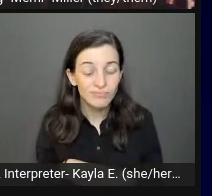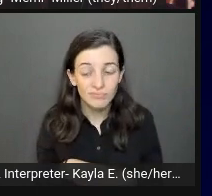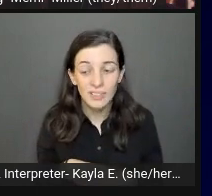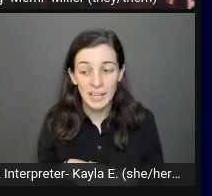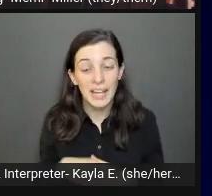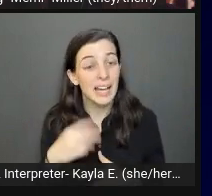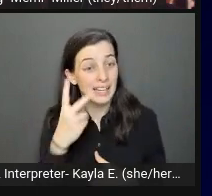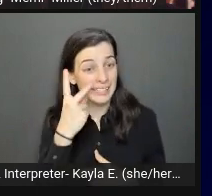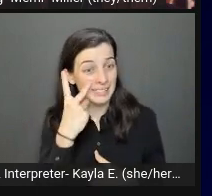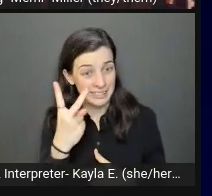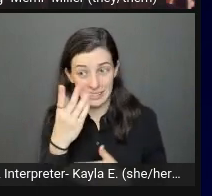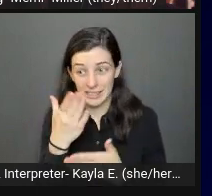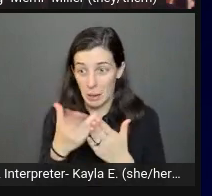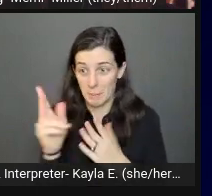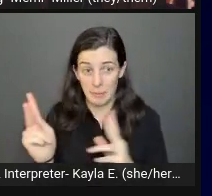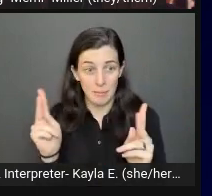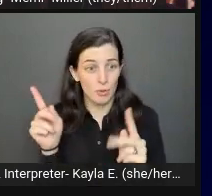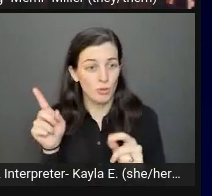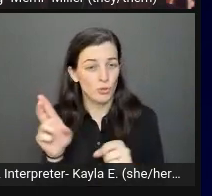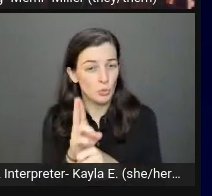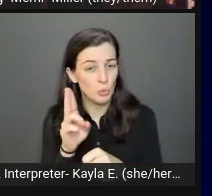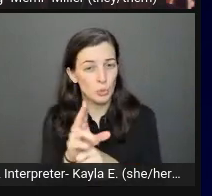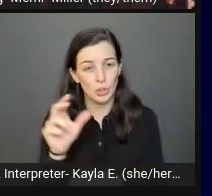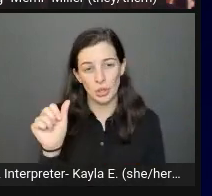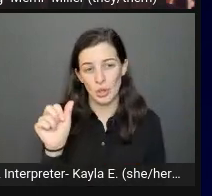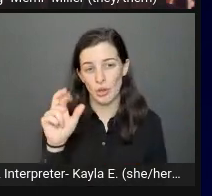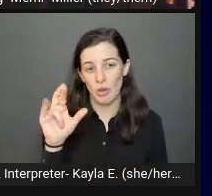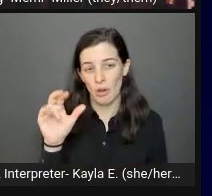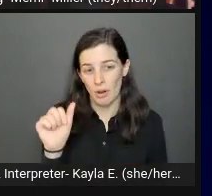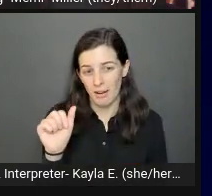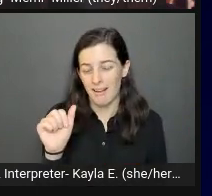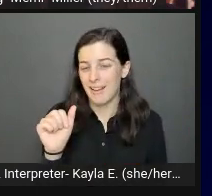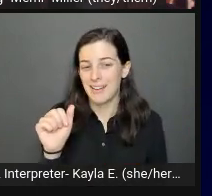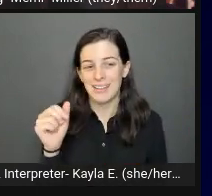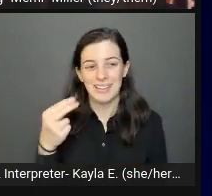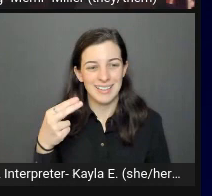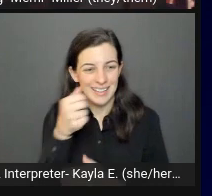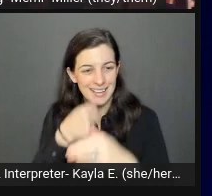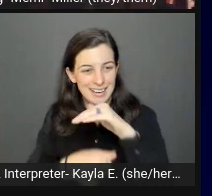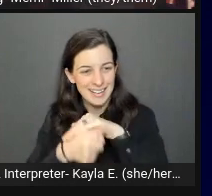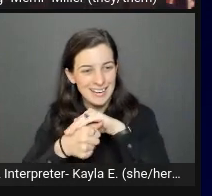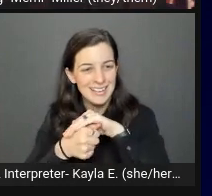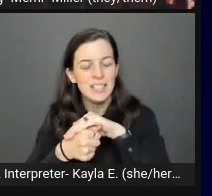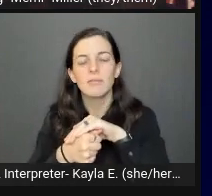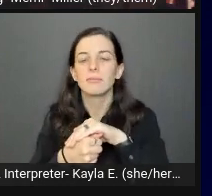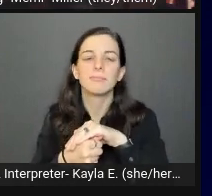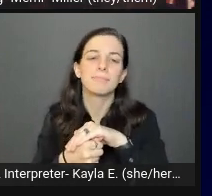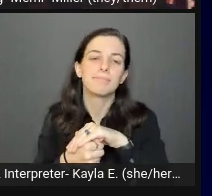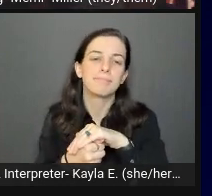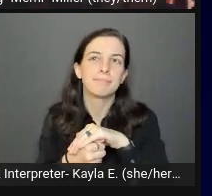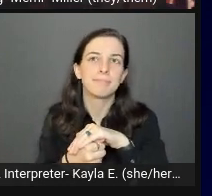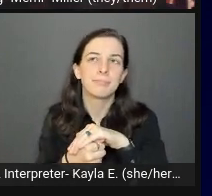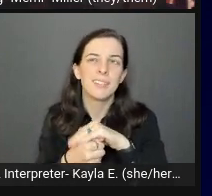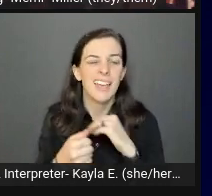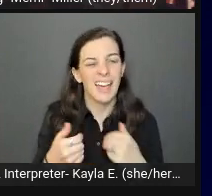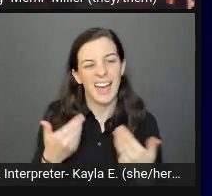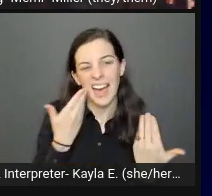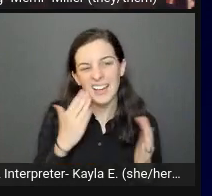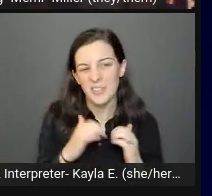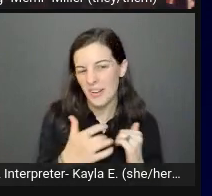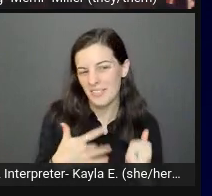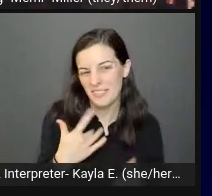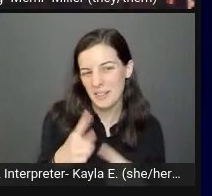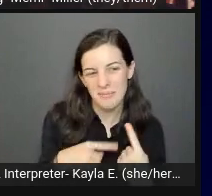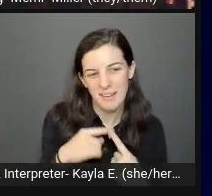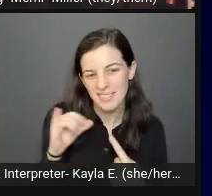on a blog post image, and I'm not really sure how I feel about that. It's, you know, this is just kind of providing information of the